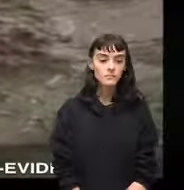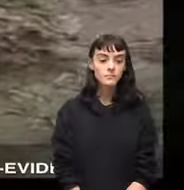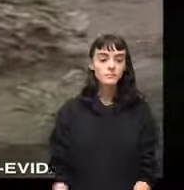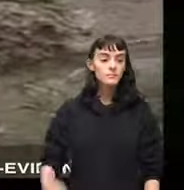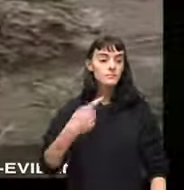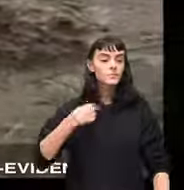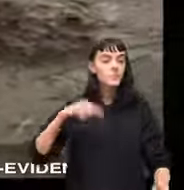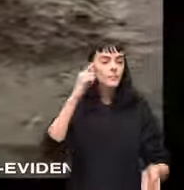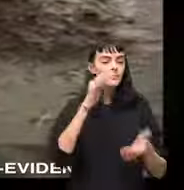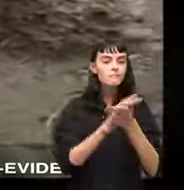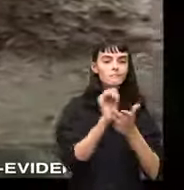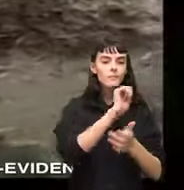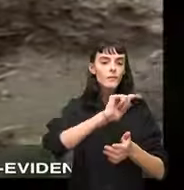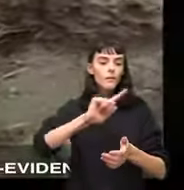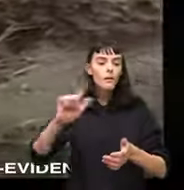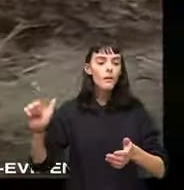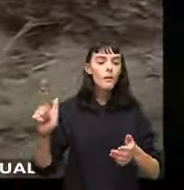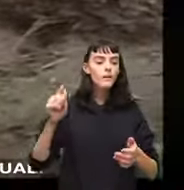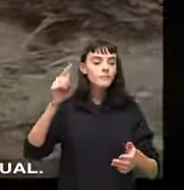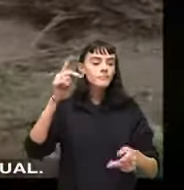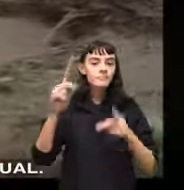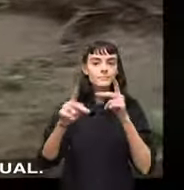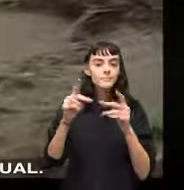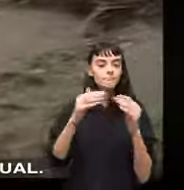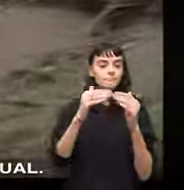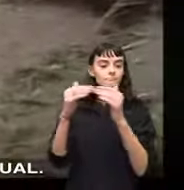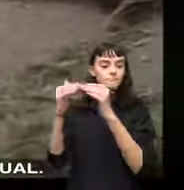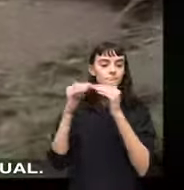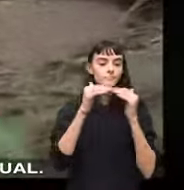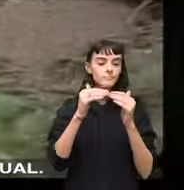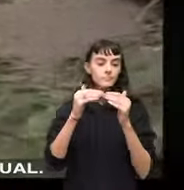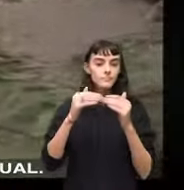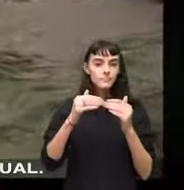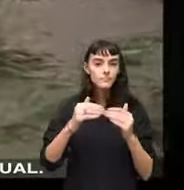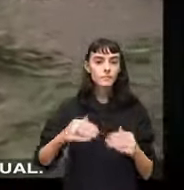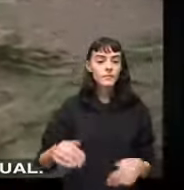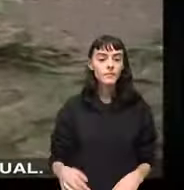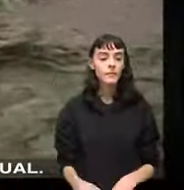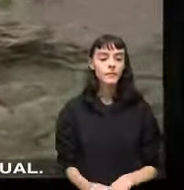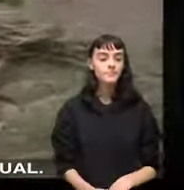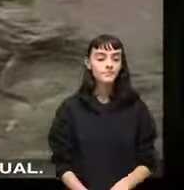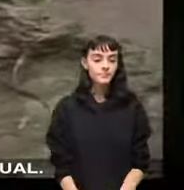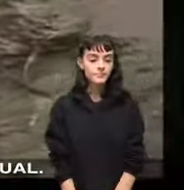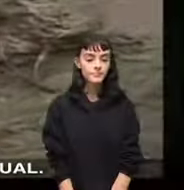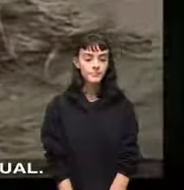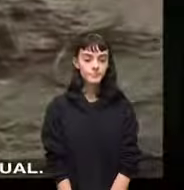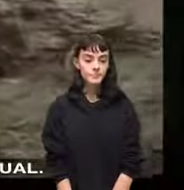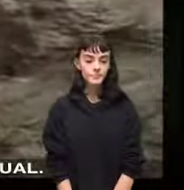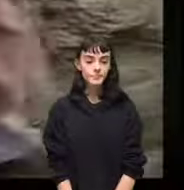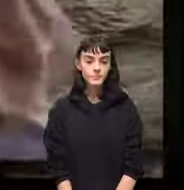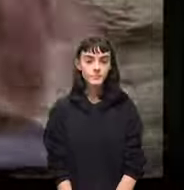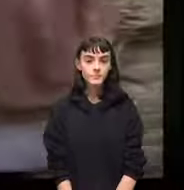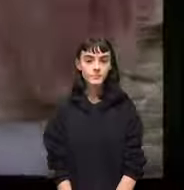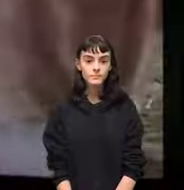we hold these truths to be self-evident that all men are created equal